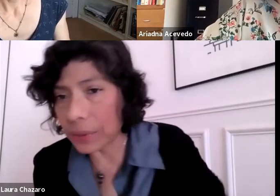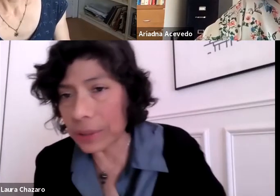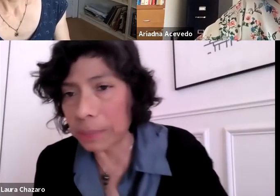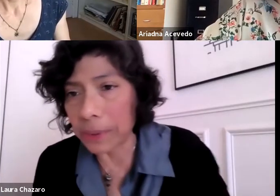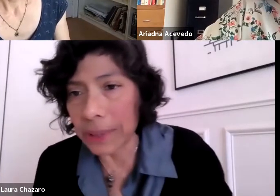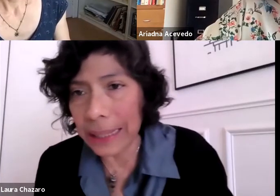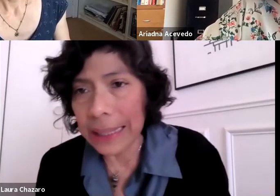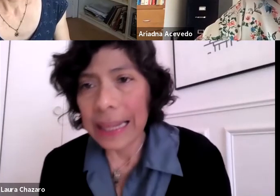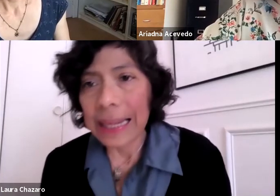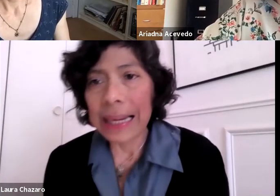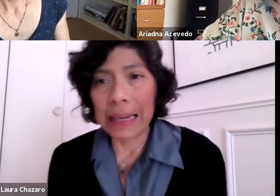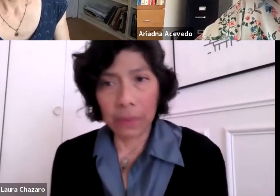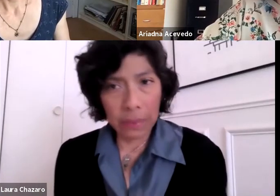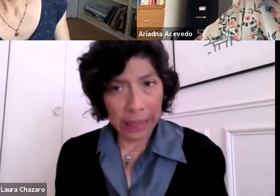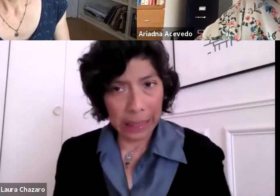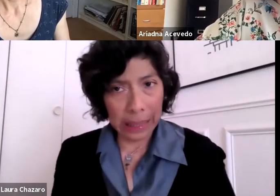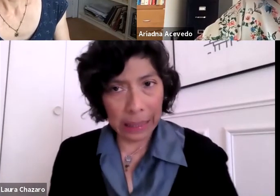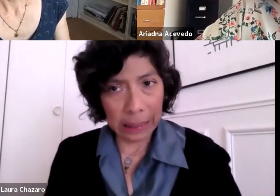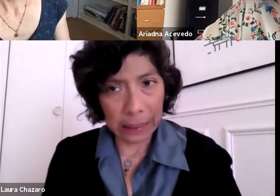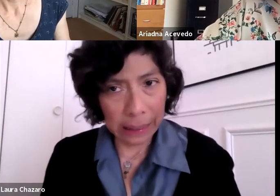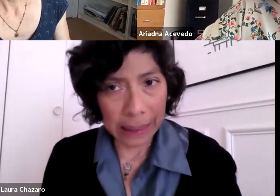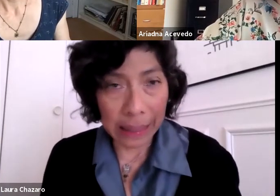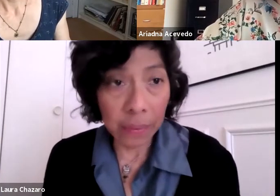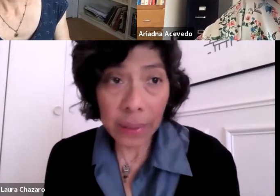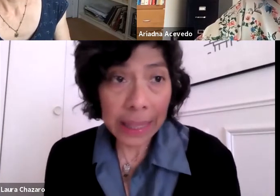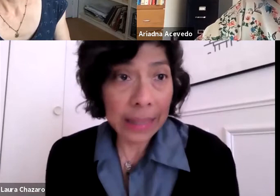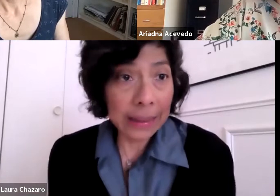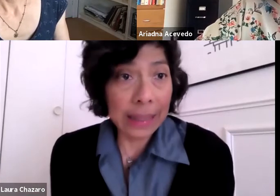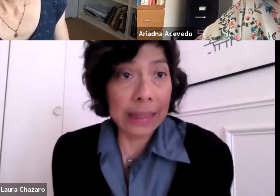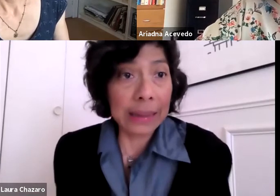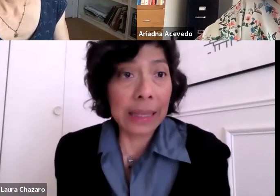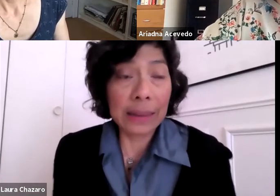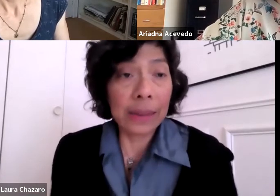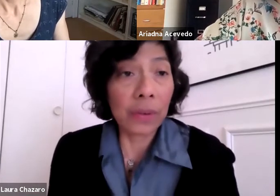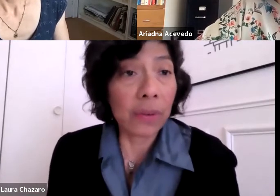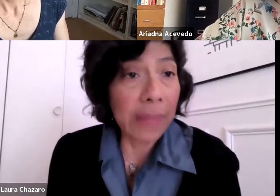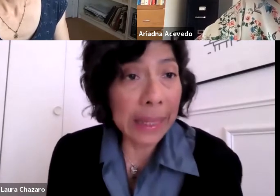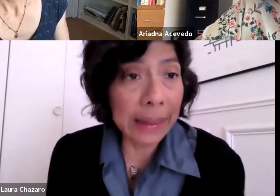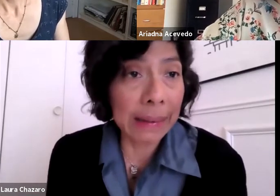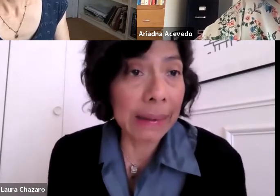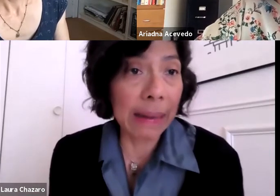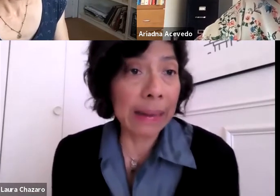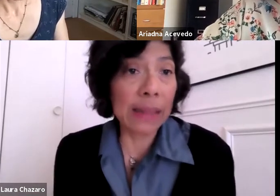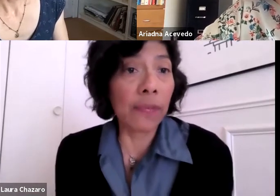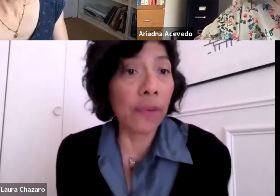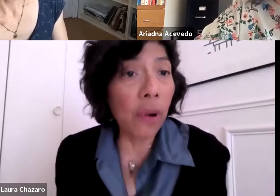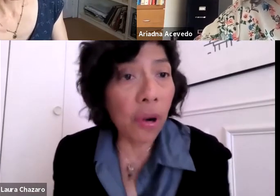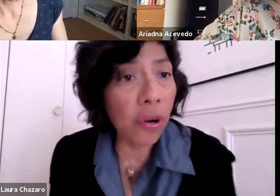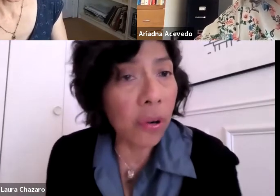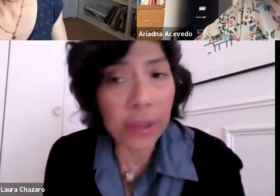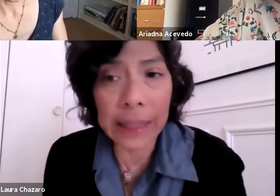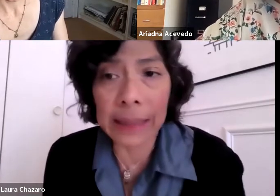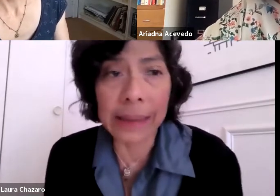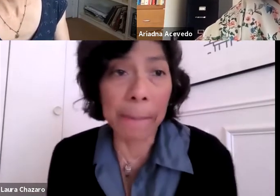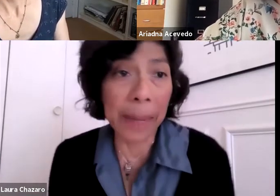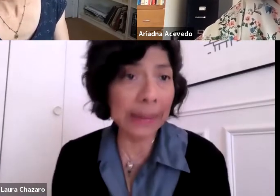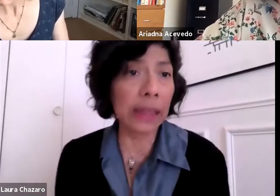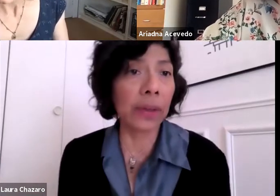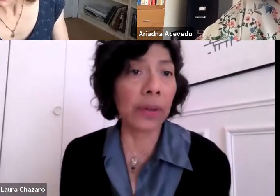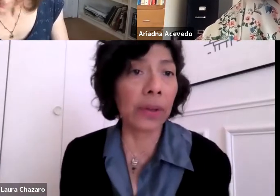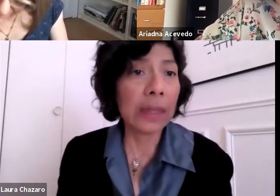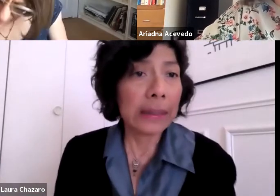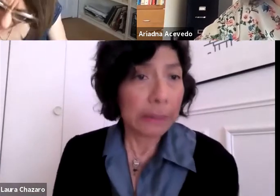eat. And I think this corresponds to a volia, like not wanting to eat,